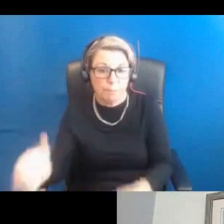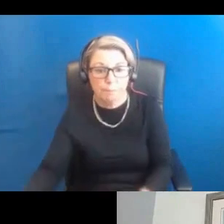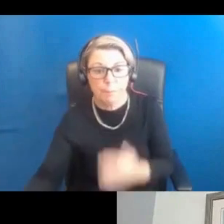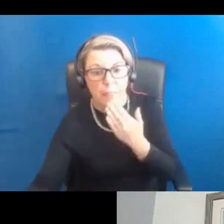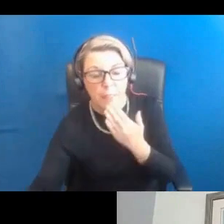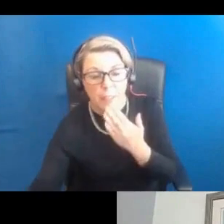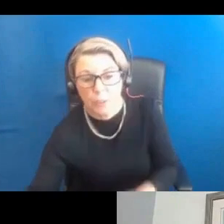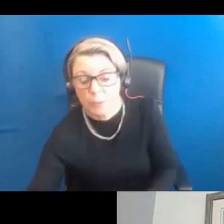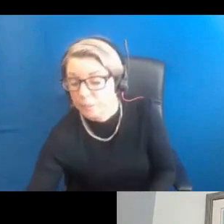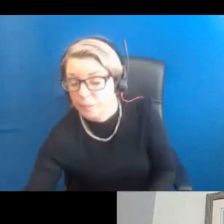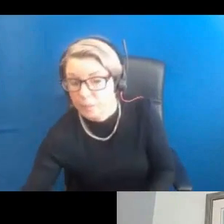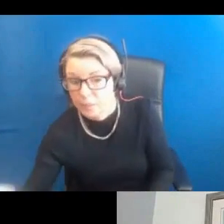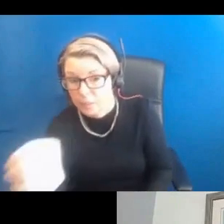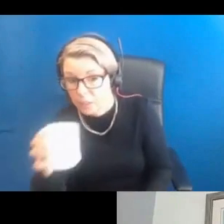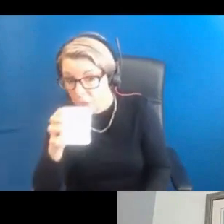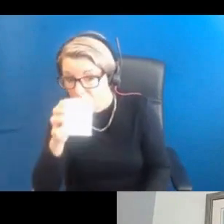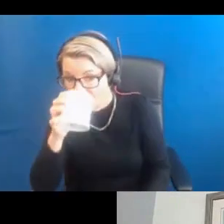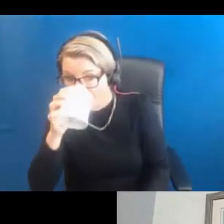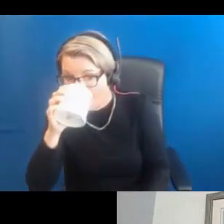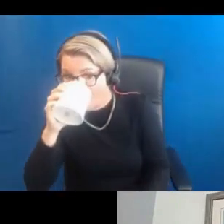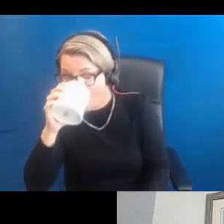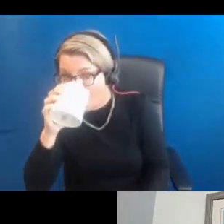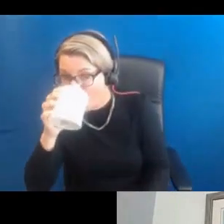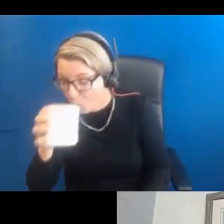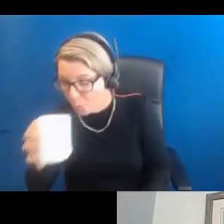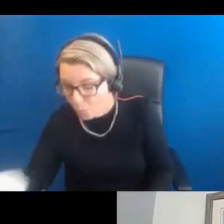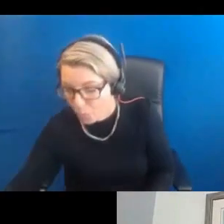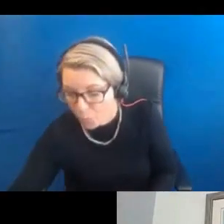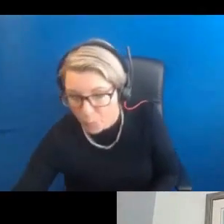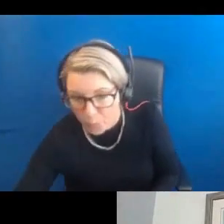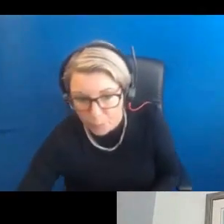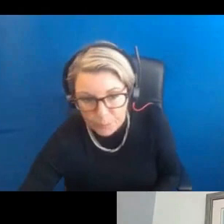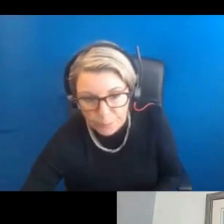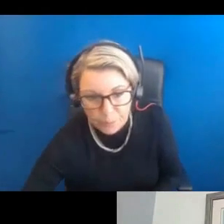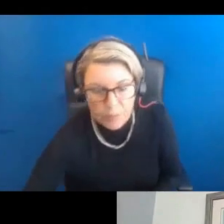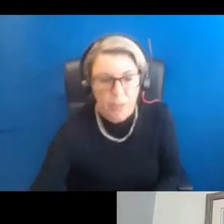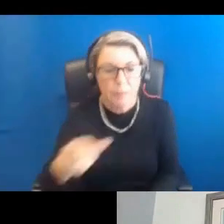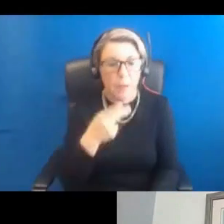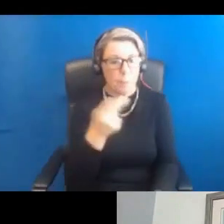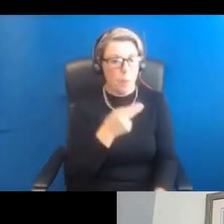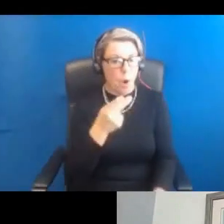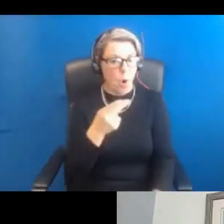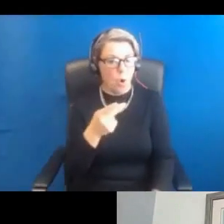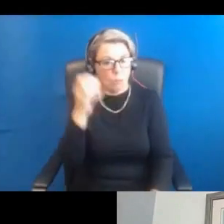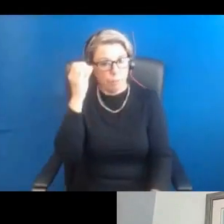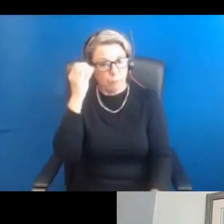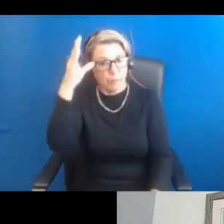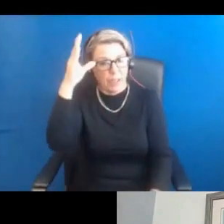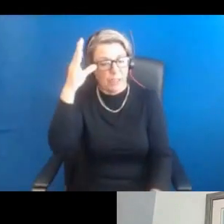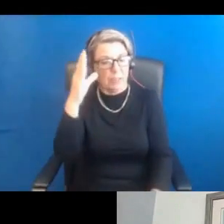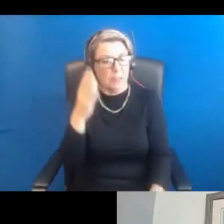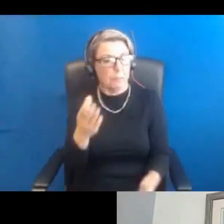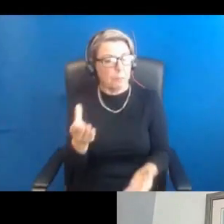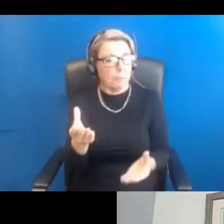Professor Duncan. And I suppose both to Professor Duncan and to Professor Glacier, we're hearing more and more about links